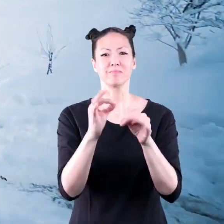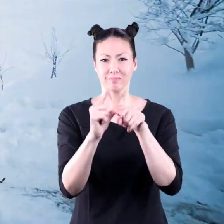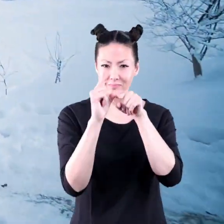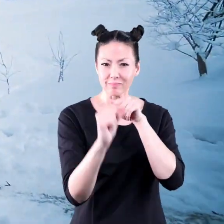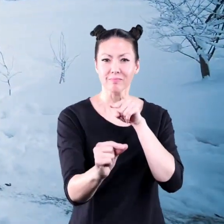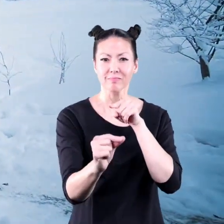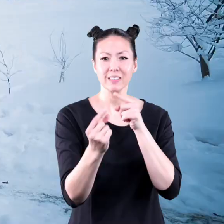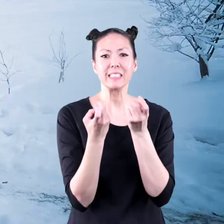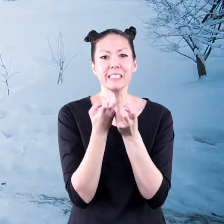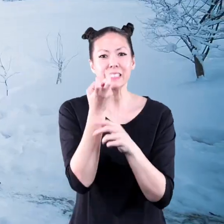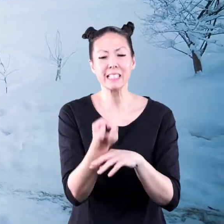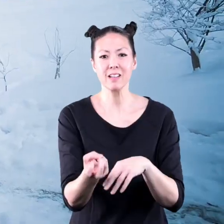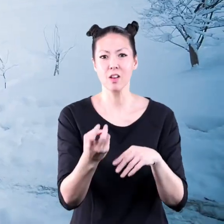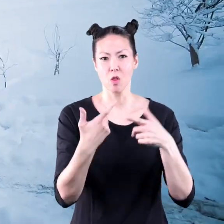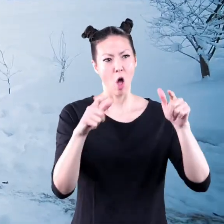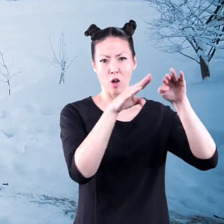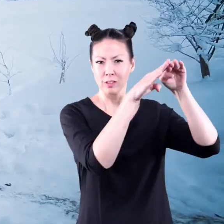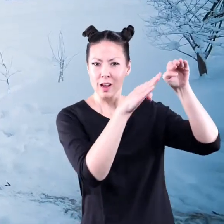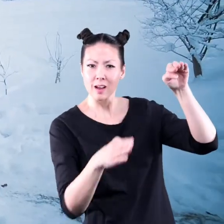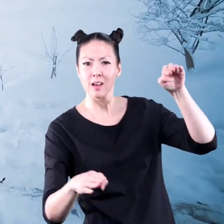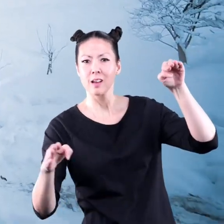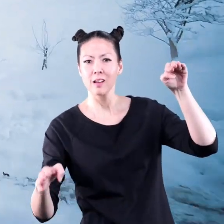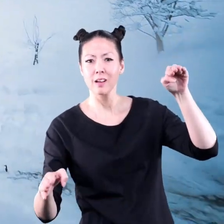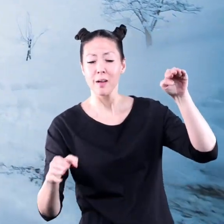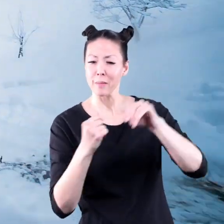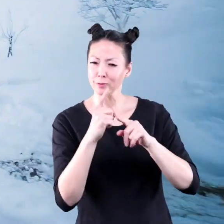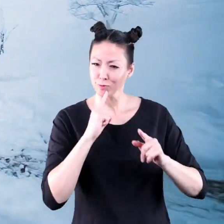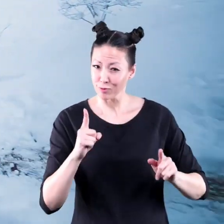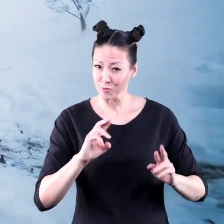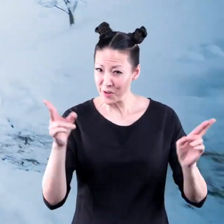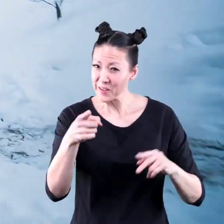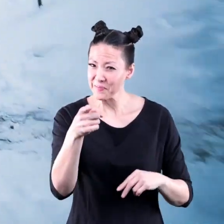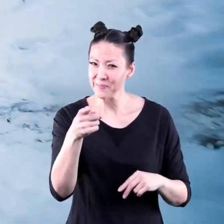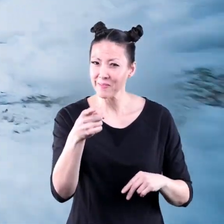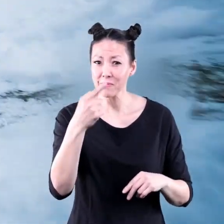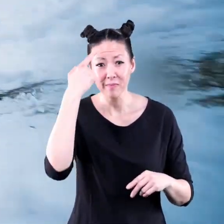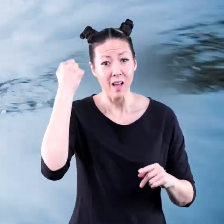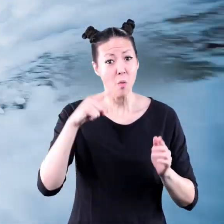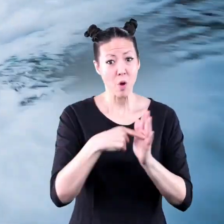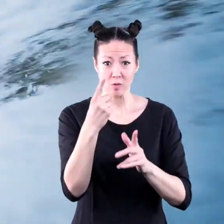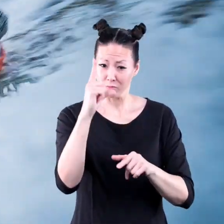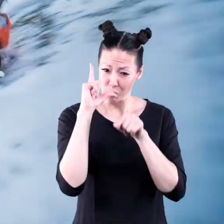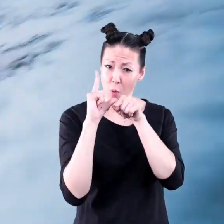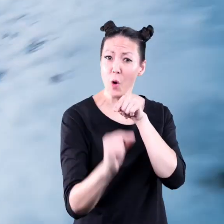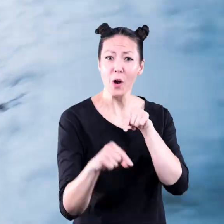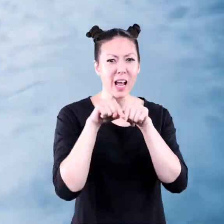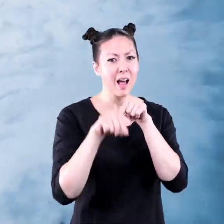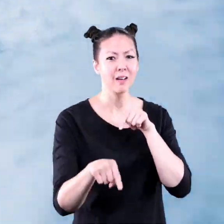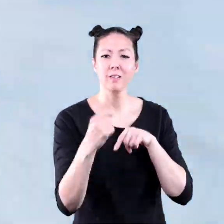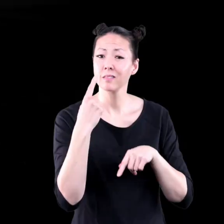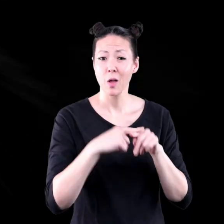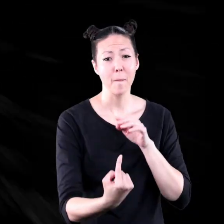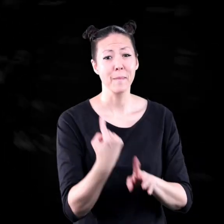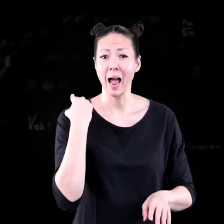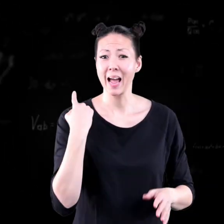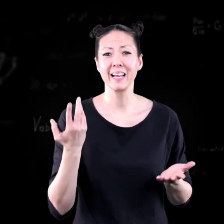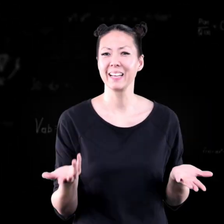to sled down a large hill, make sure you're up for it, because once you go down, there's no coming back up.